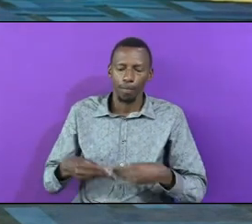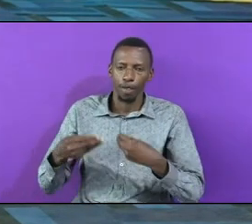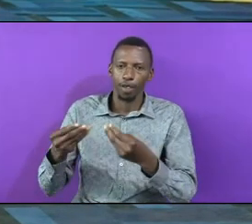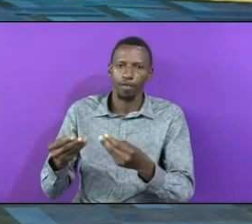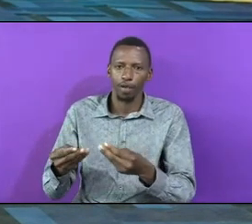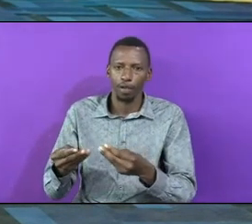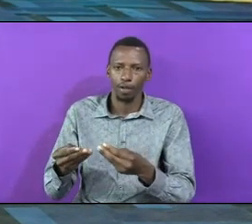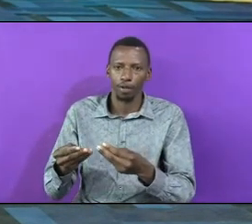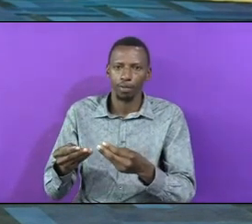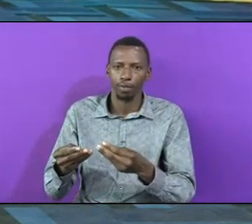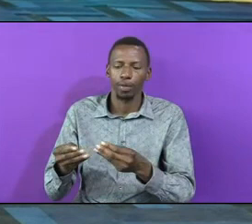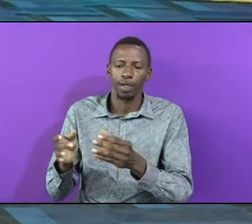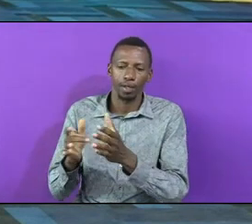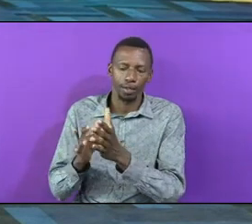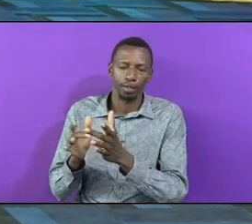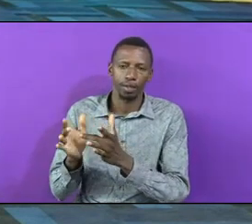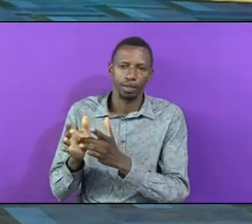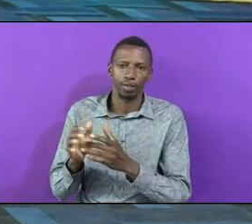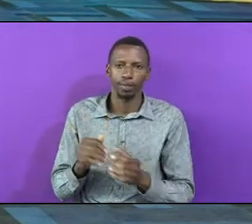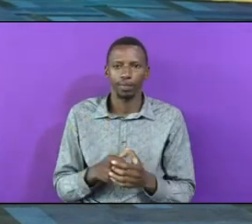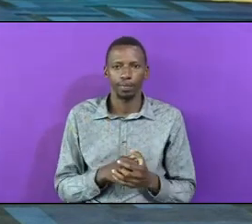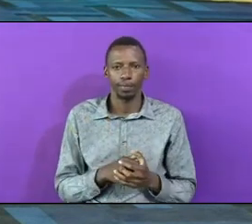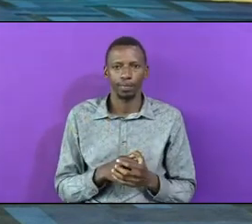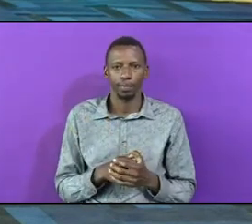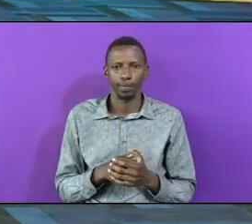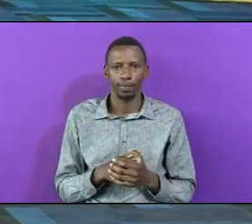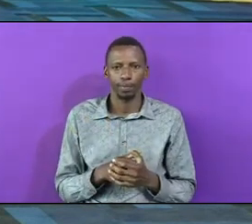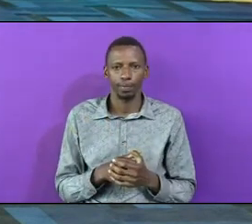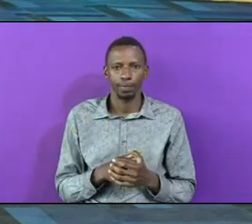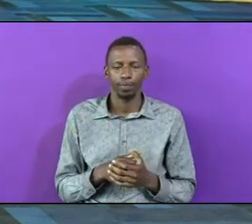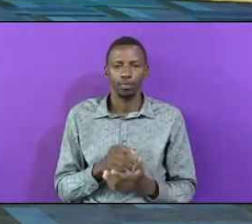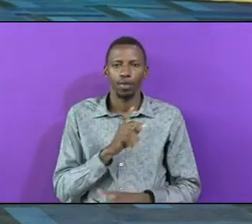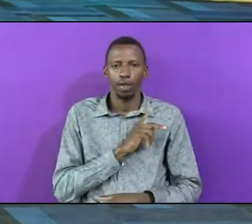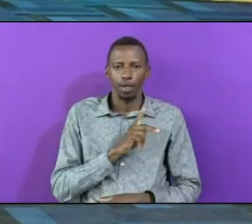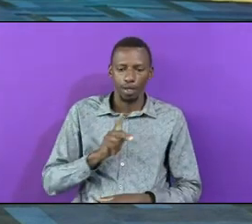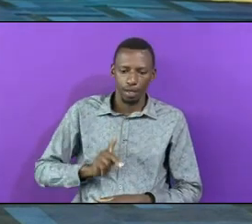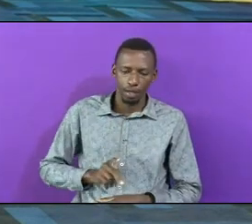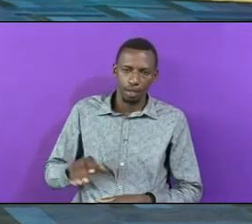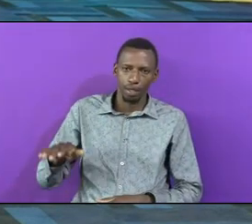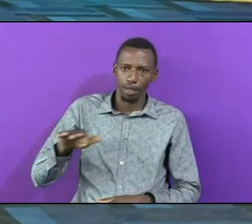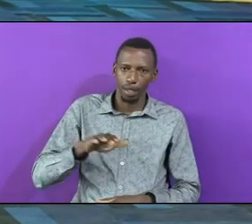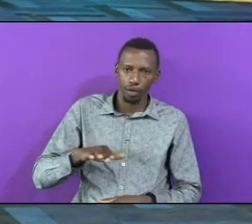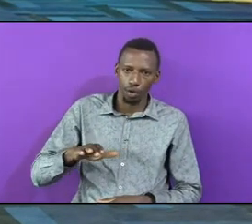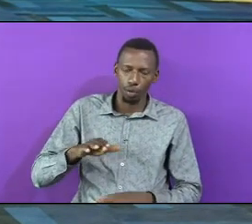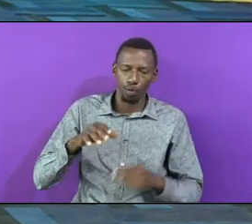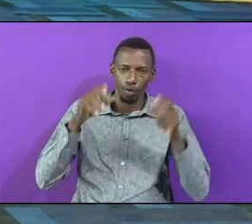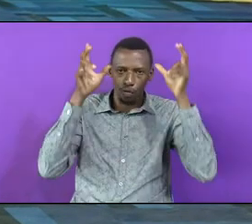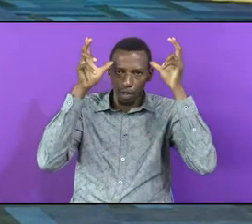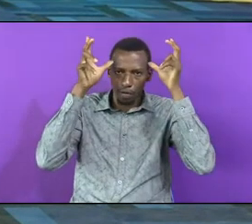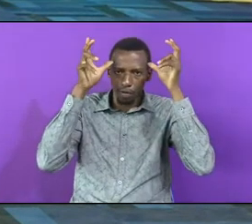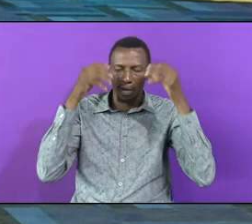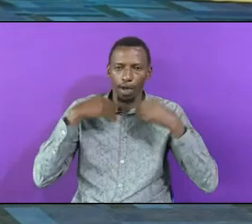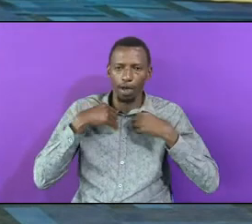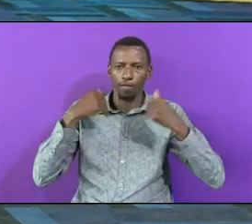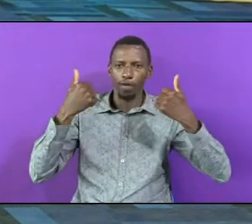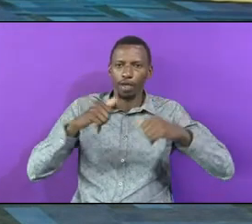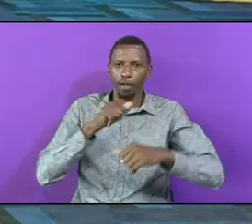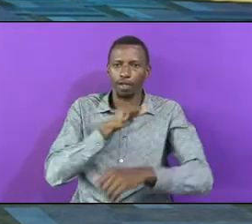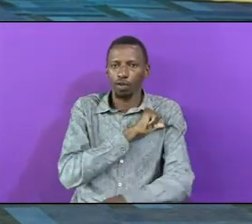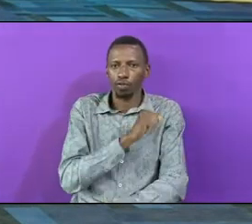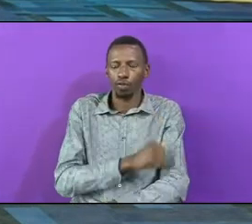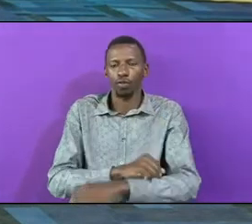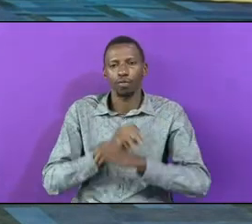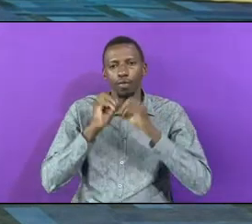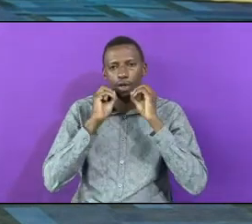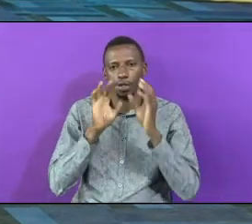else Has any powers The kingdom of the enemy Has no authority We have seen We scope